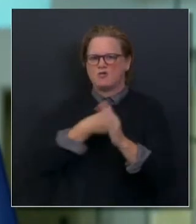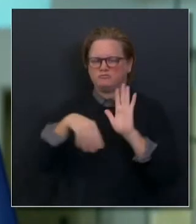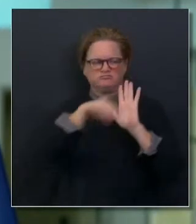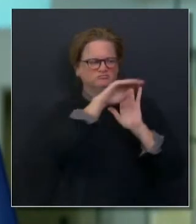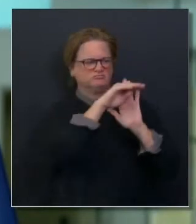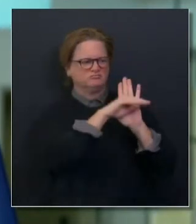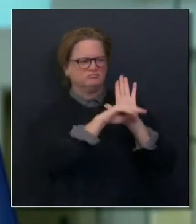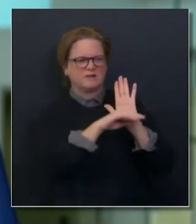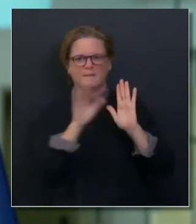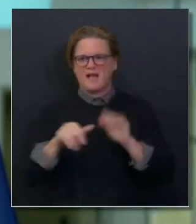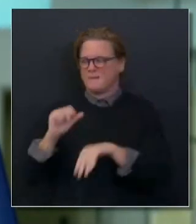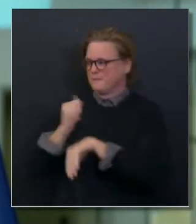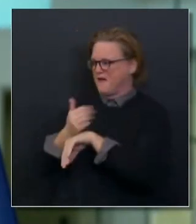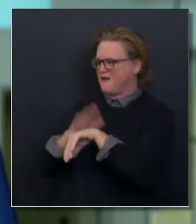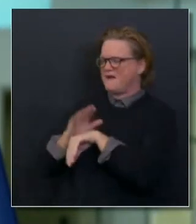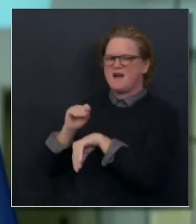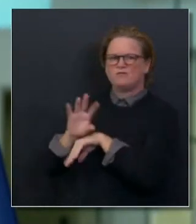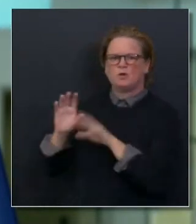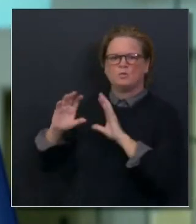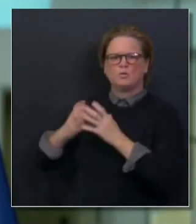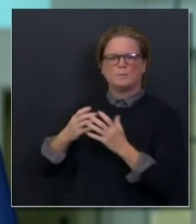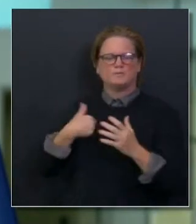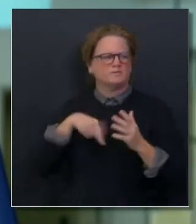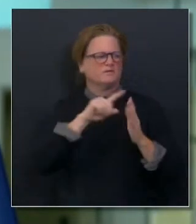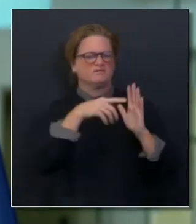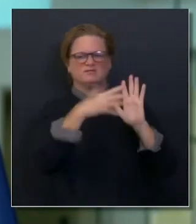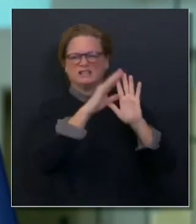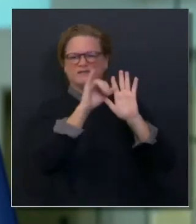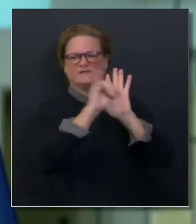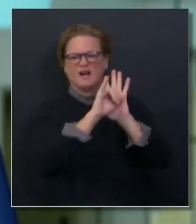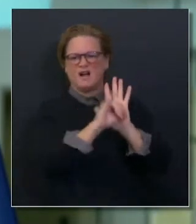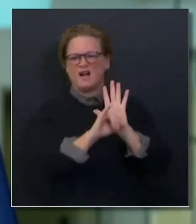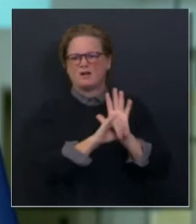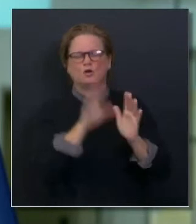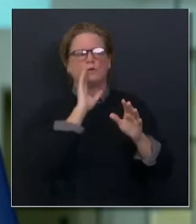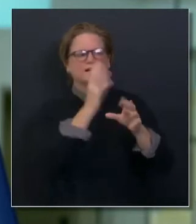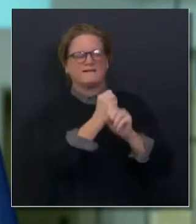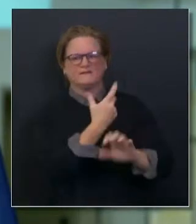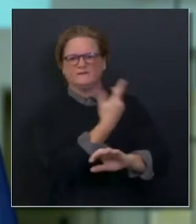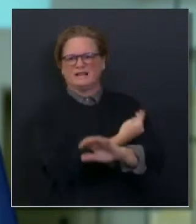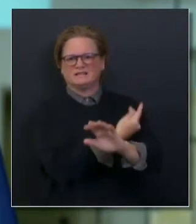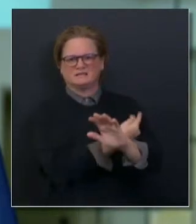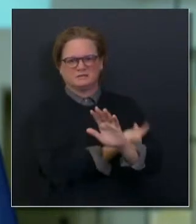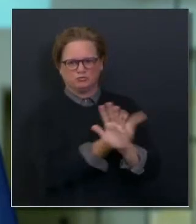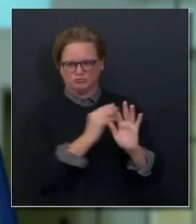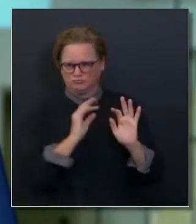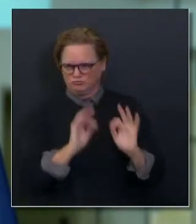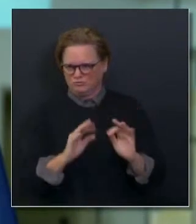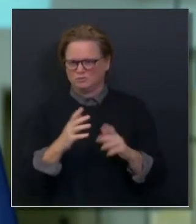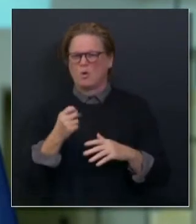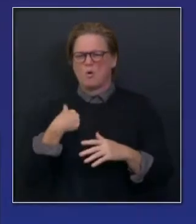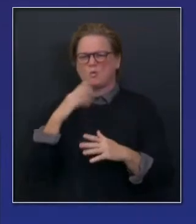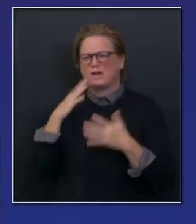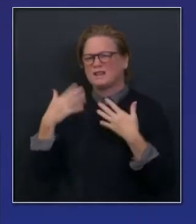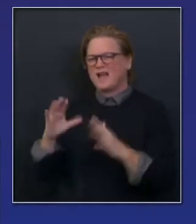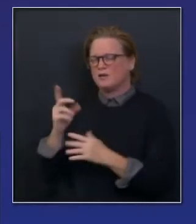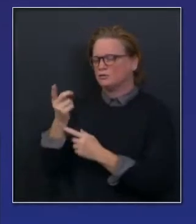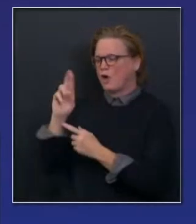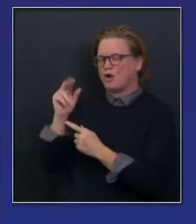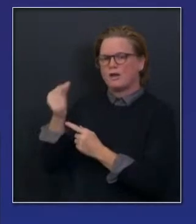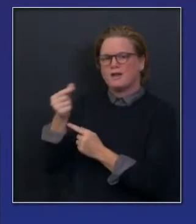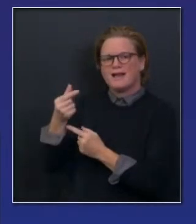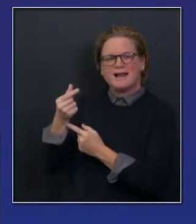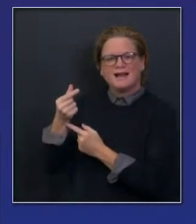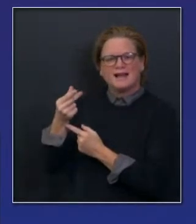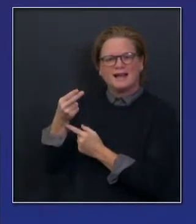talk a little bit more specifically. But here's, David, let go back. And thank you for the questions. I want to go back to the slide here we began with. What we